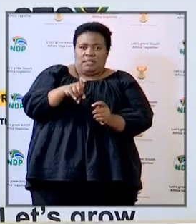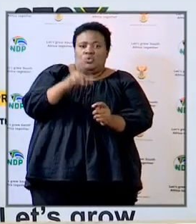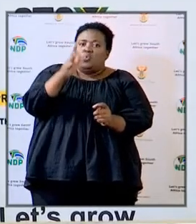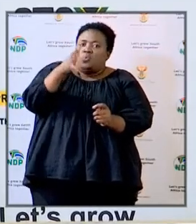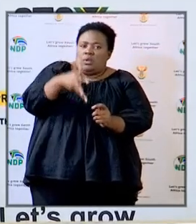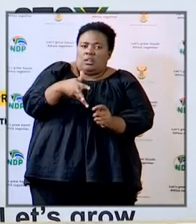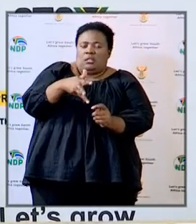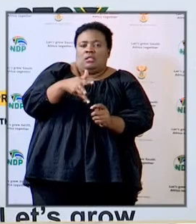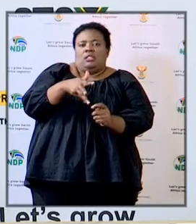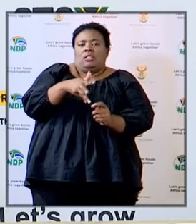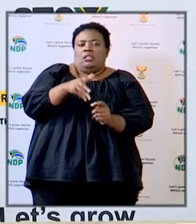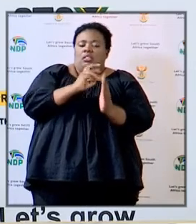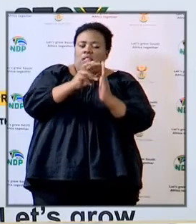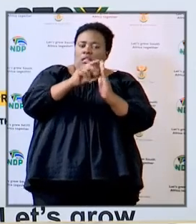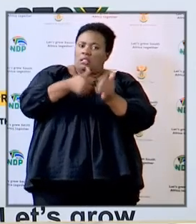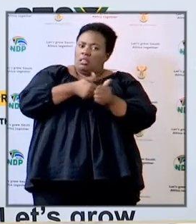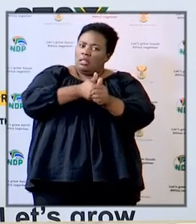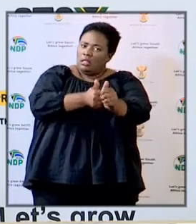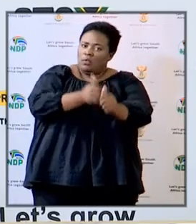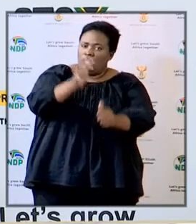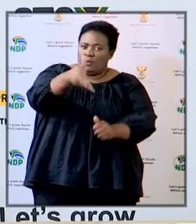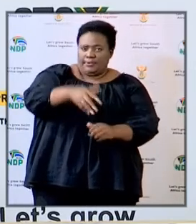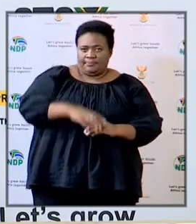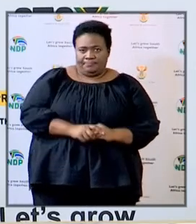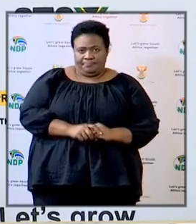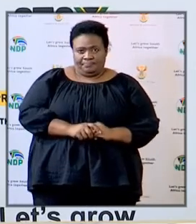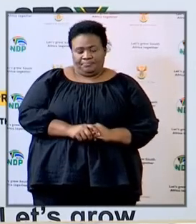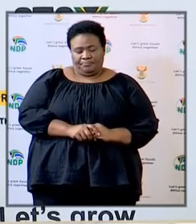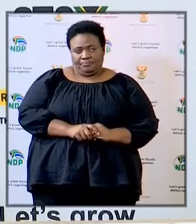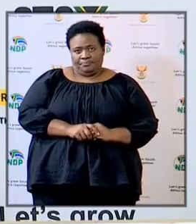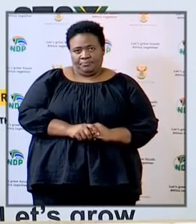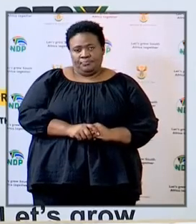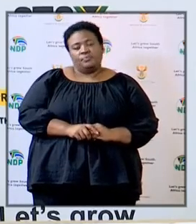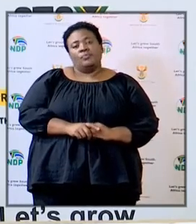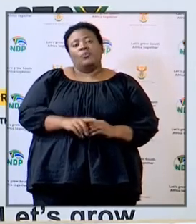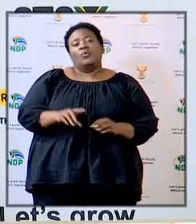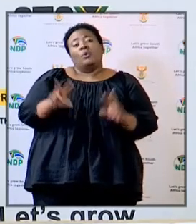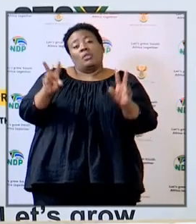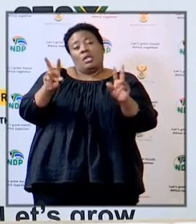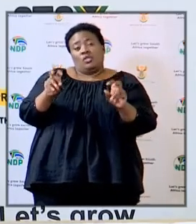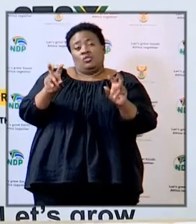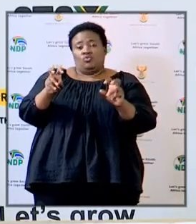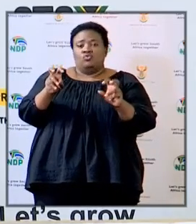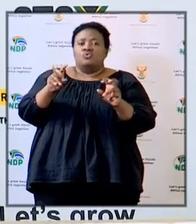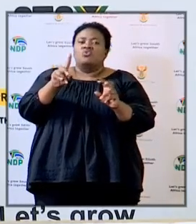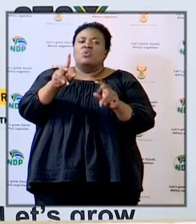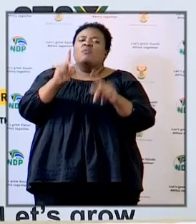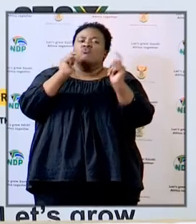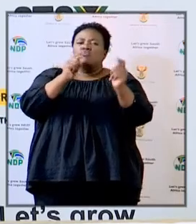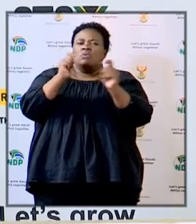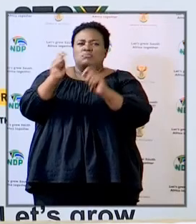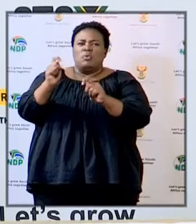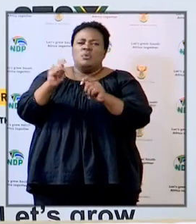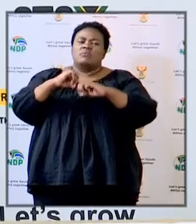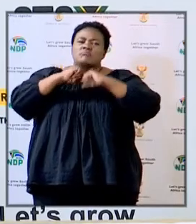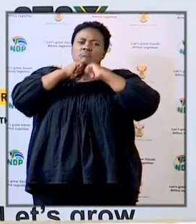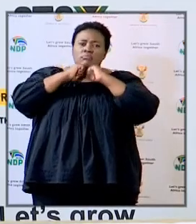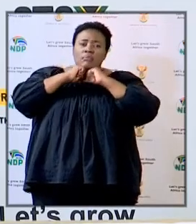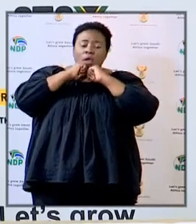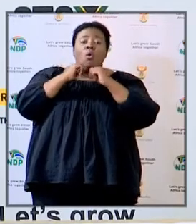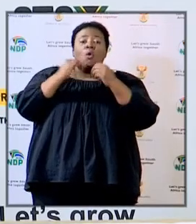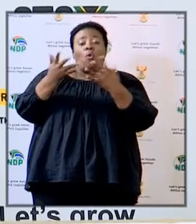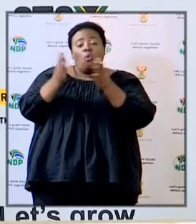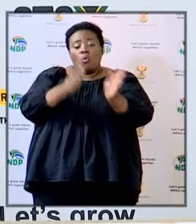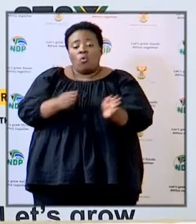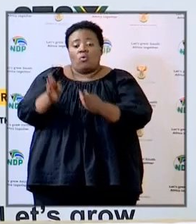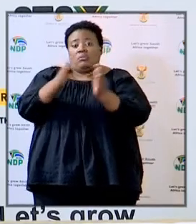with transport protocols on on issue of transport of parents or organized